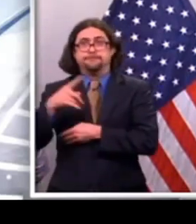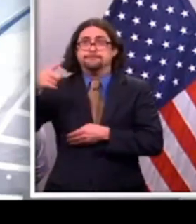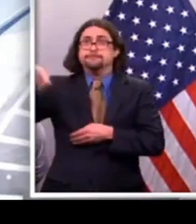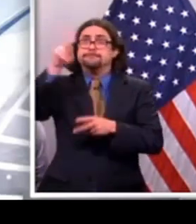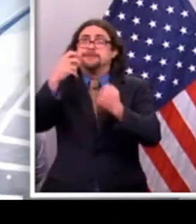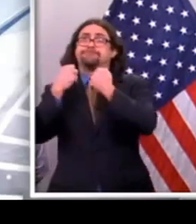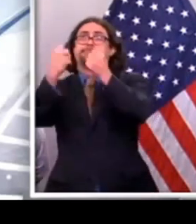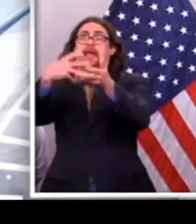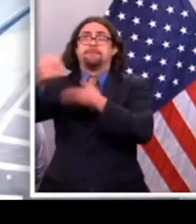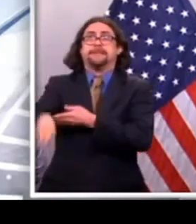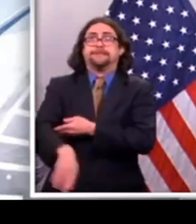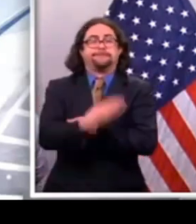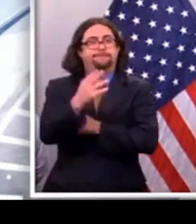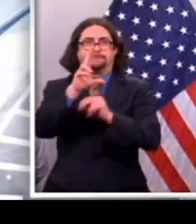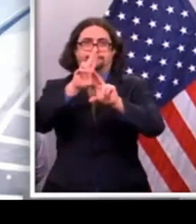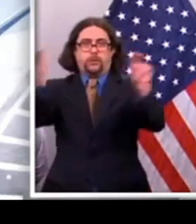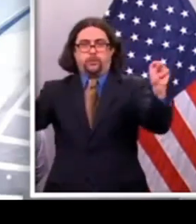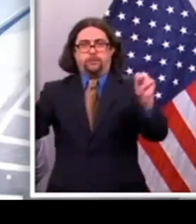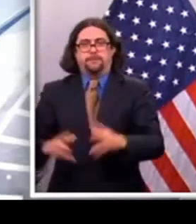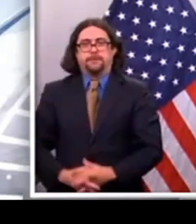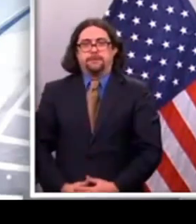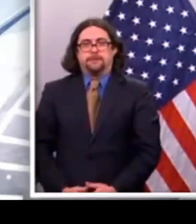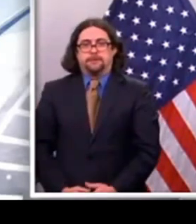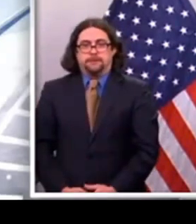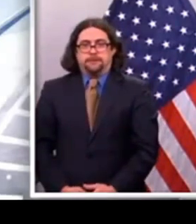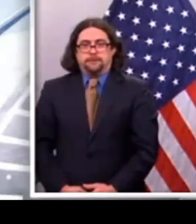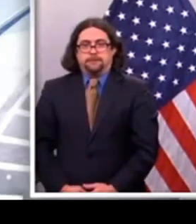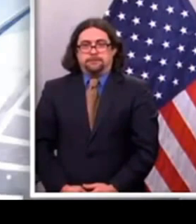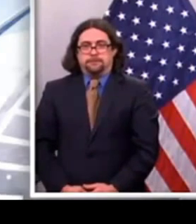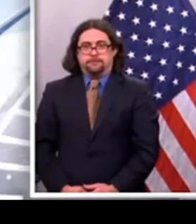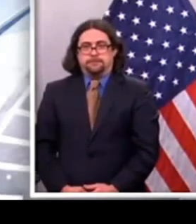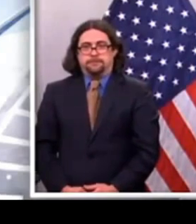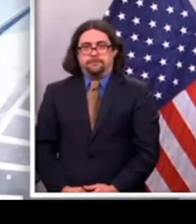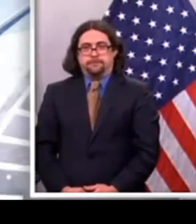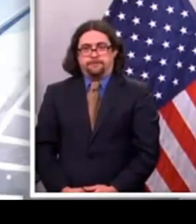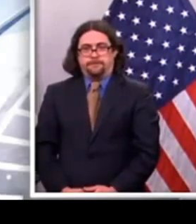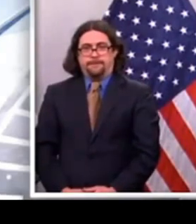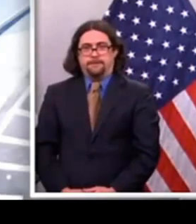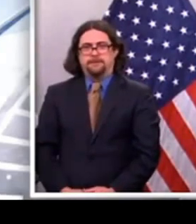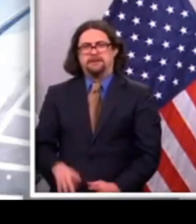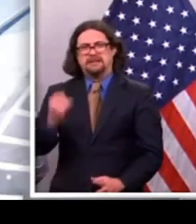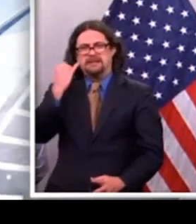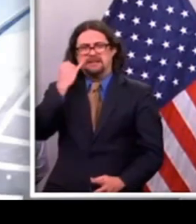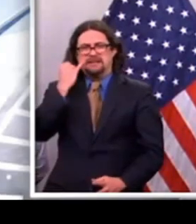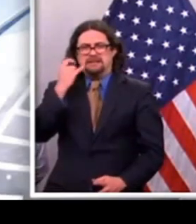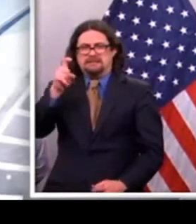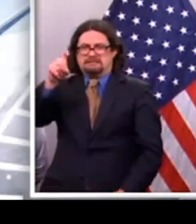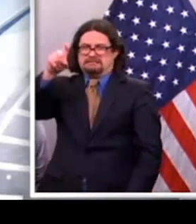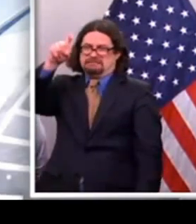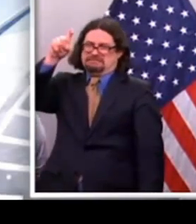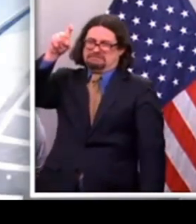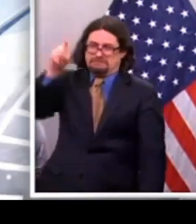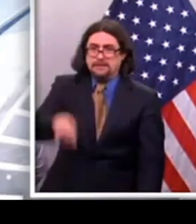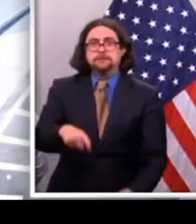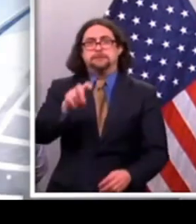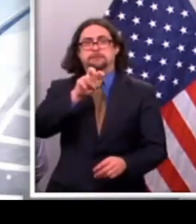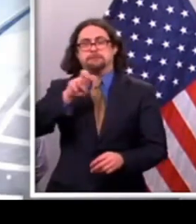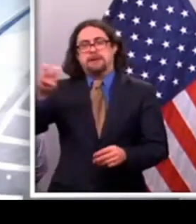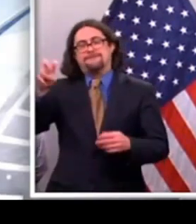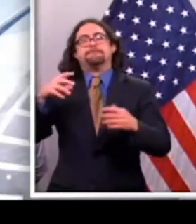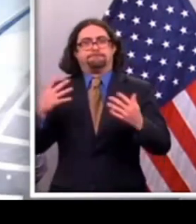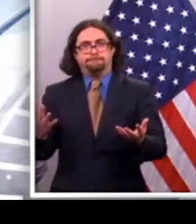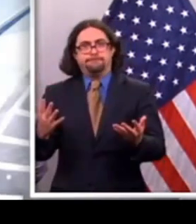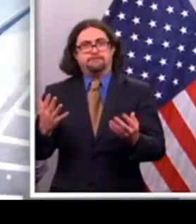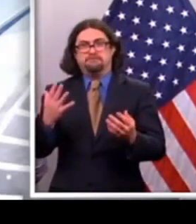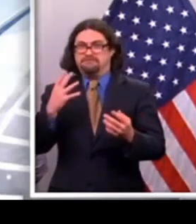leave, the better. If you can take mass transit, that is a priority to do so. If you are driving, expect tough conditions with each passing hour this